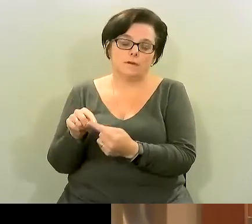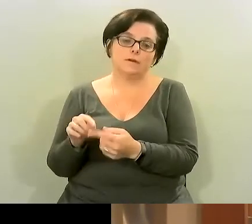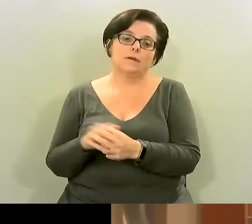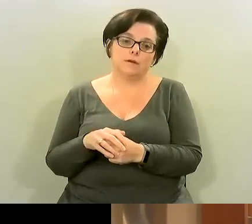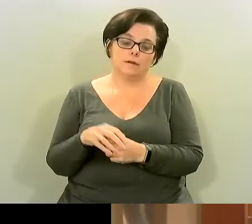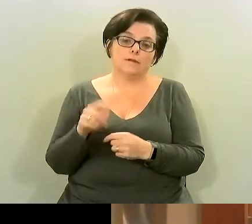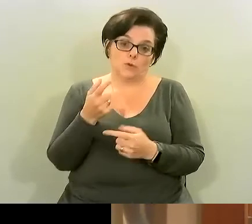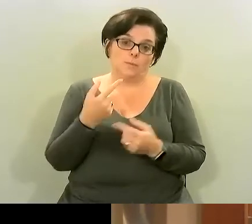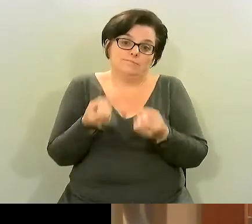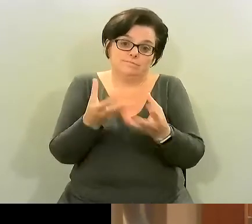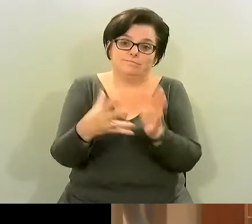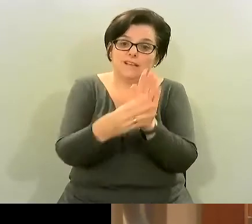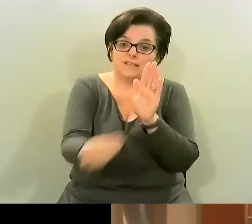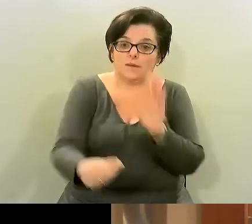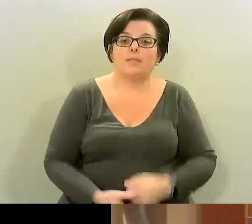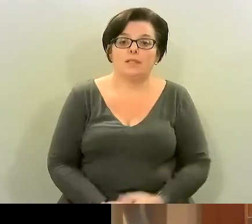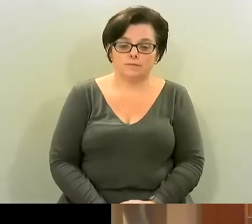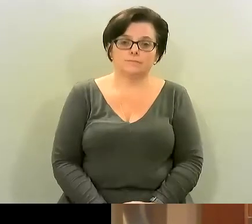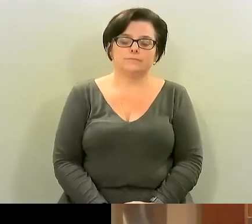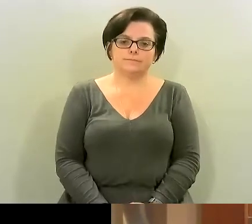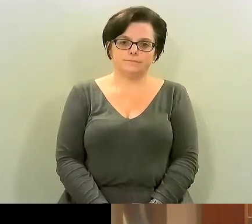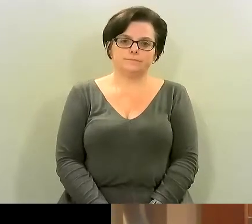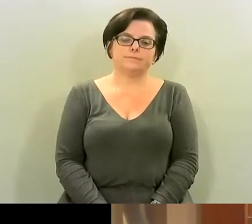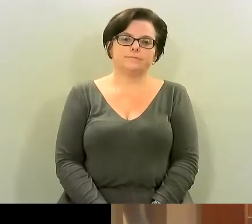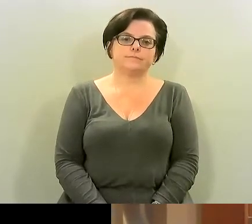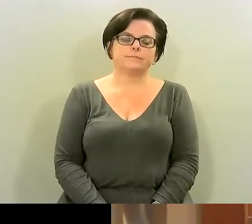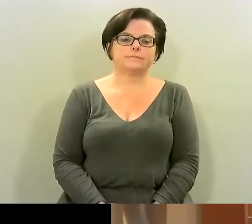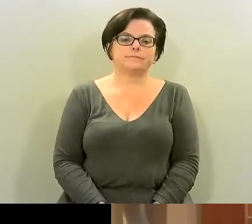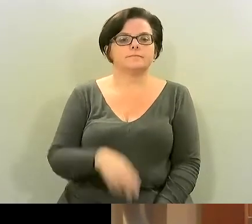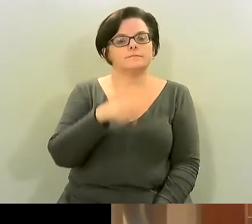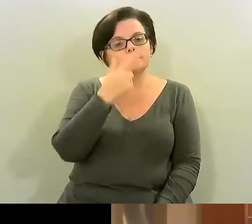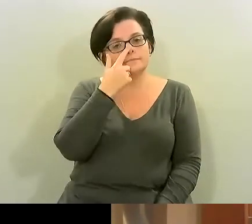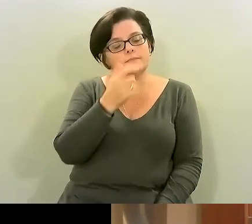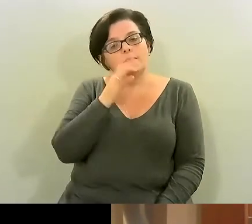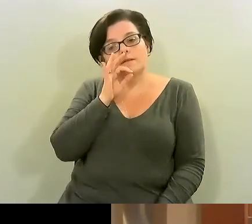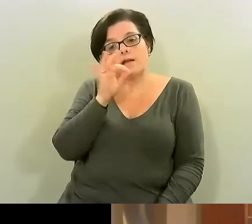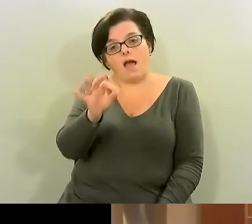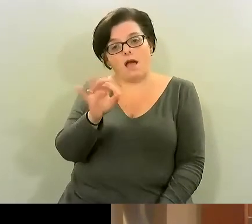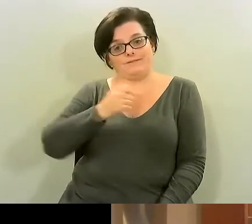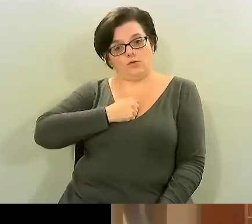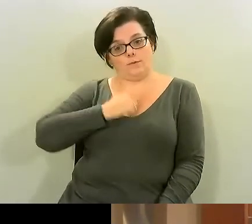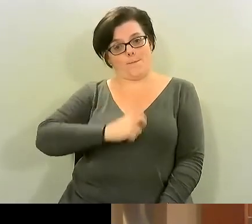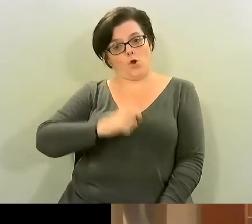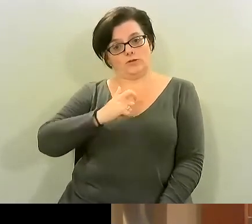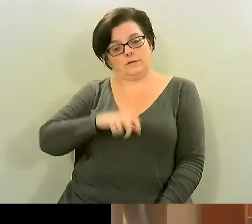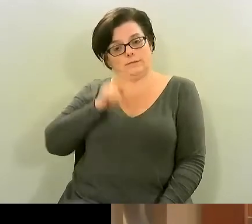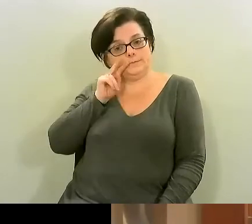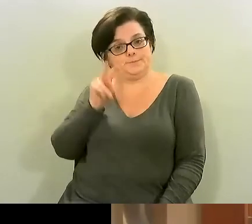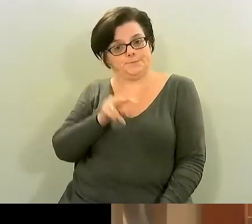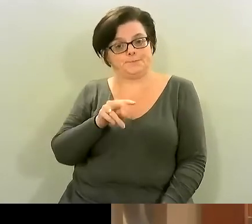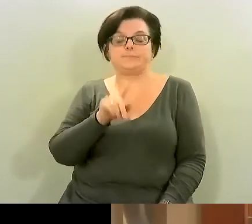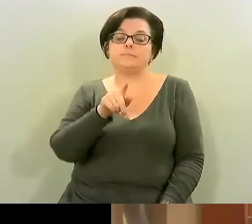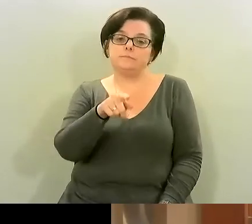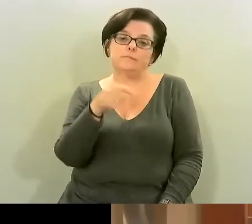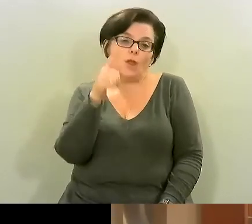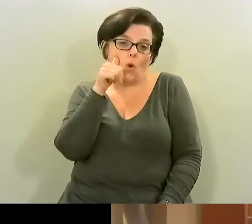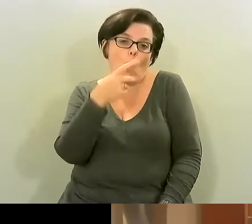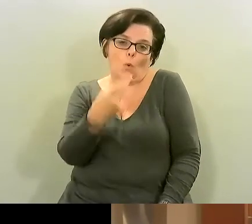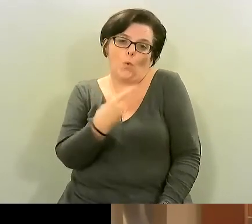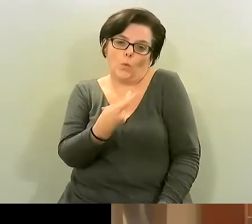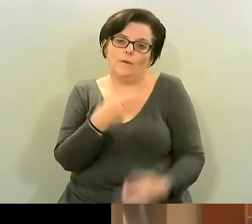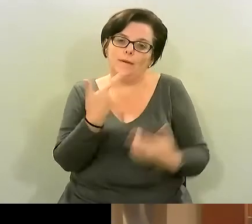a few things like that brilliant can i just ask from a personal point of view i know you and i have talked about um